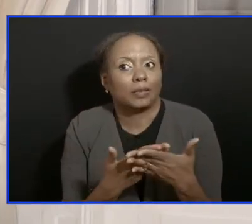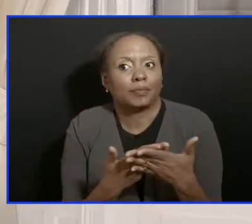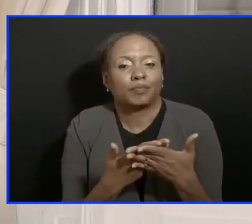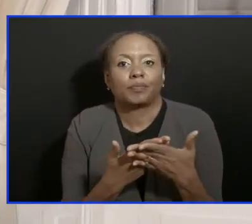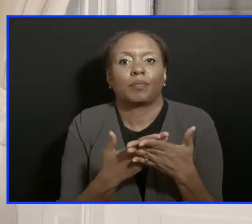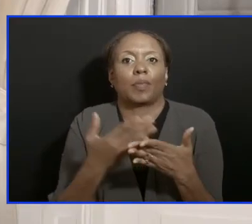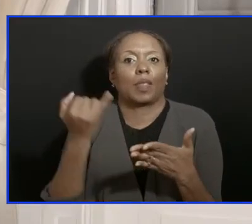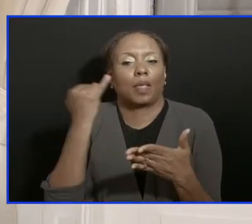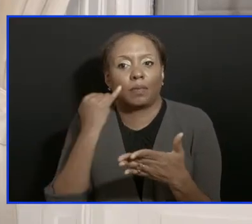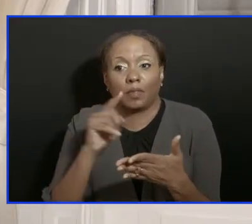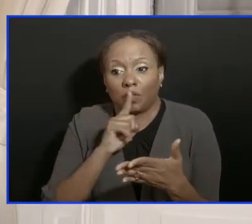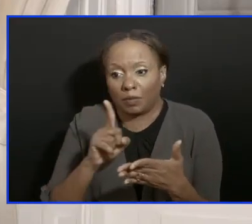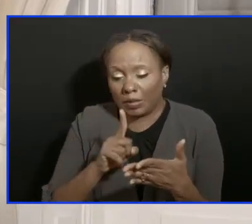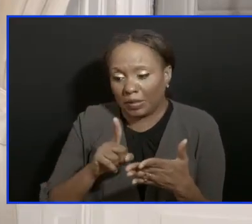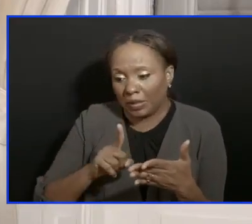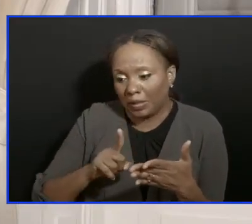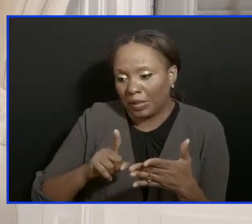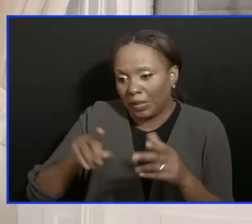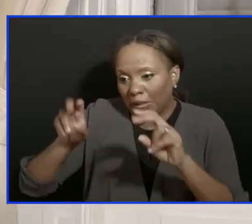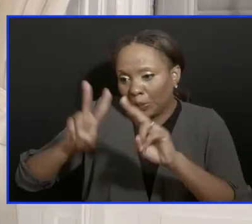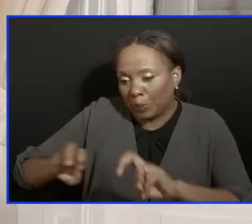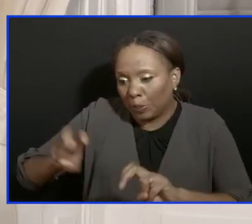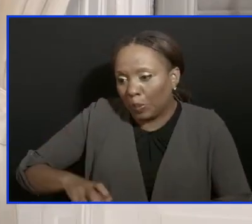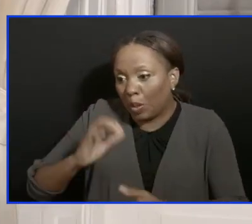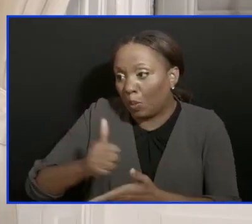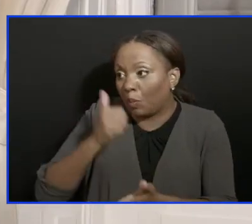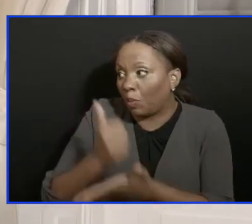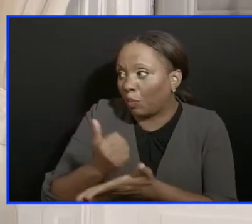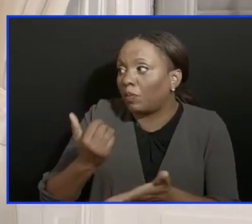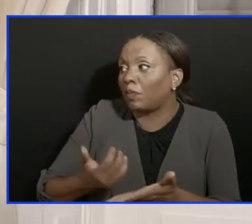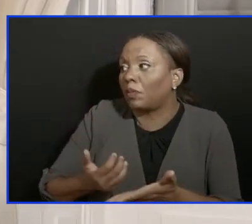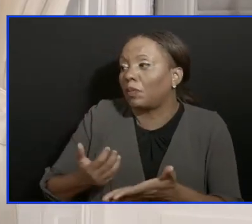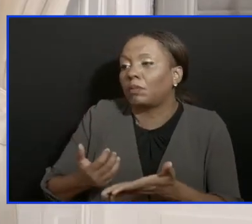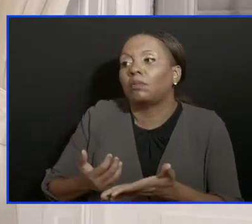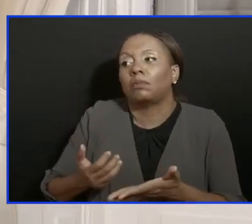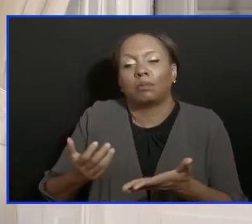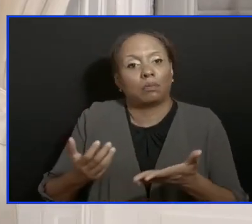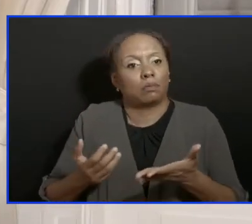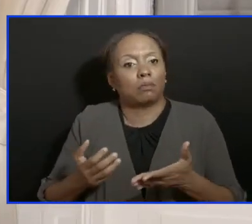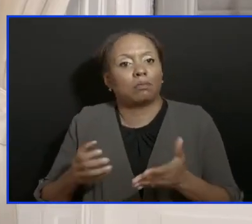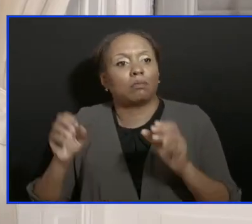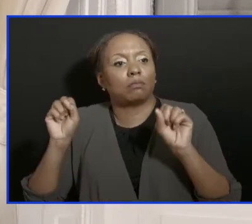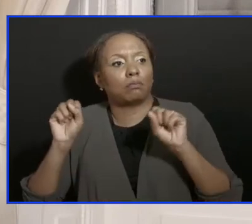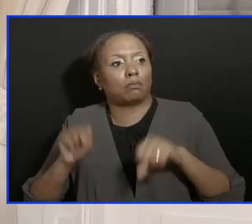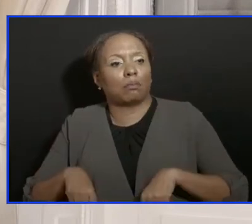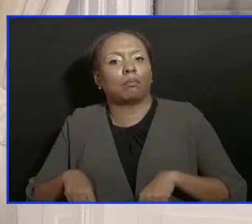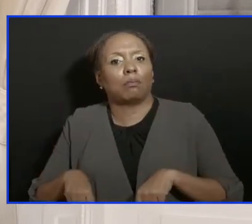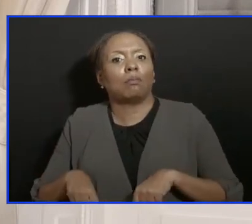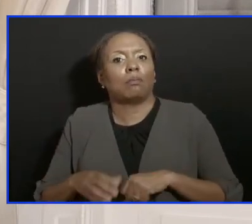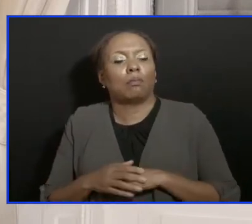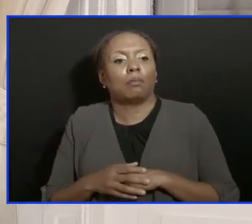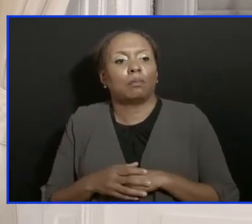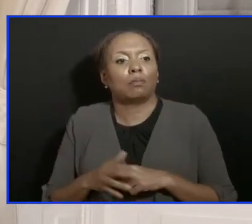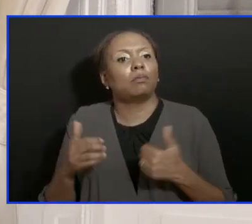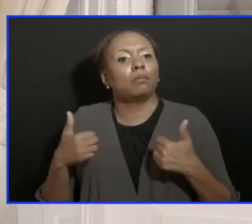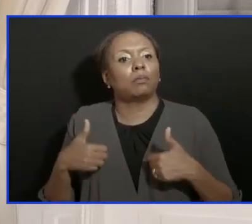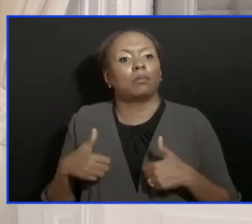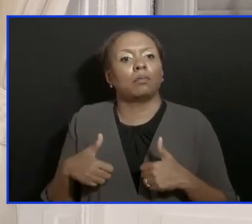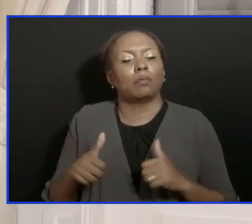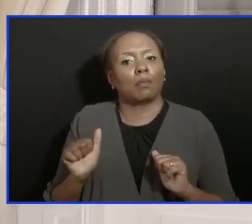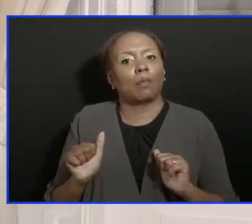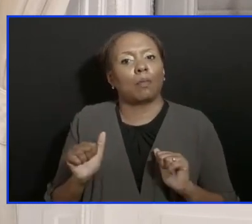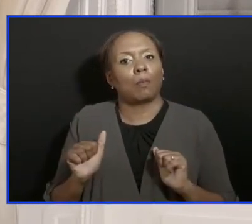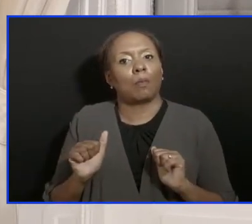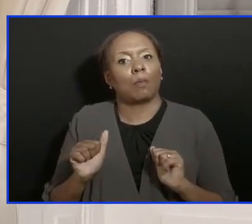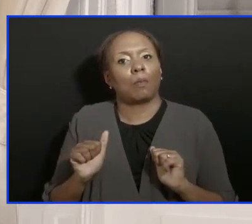through the requisite channels in terms of being approved, then I think it is also something that definitely we will try to endeavor